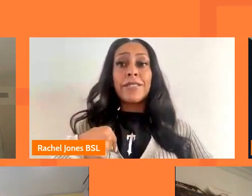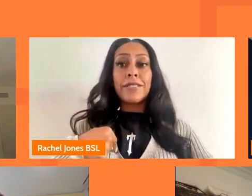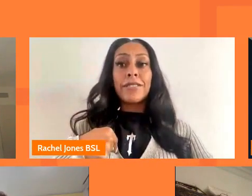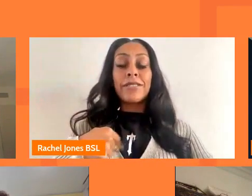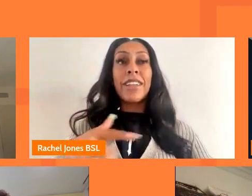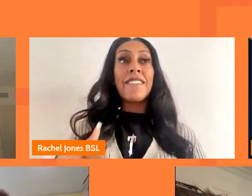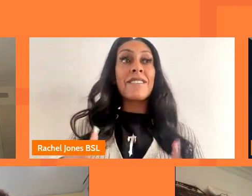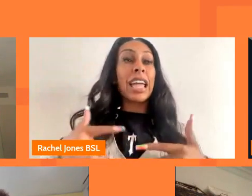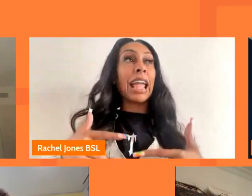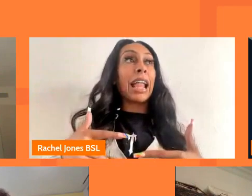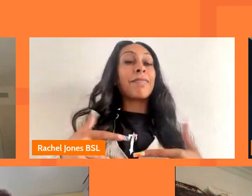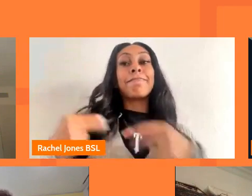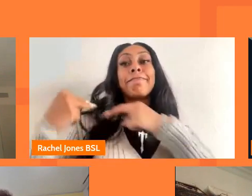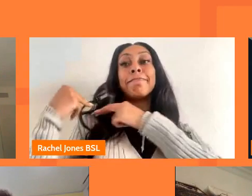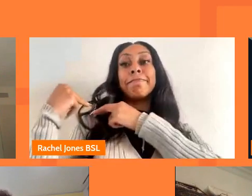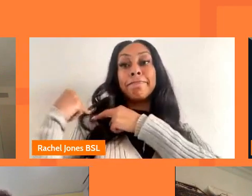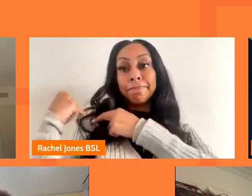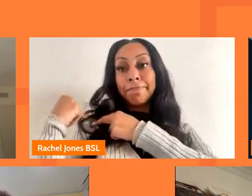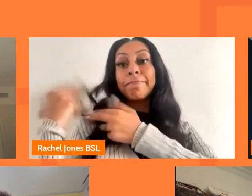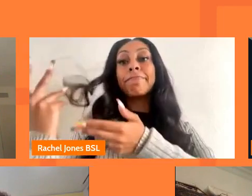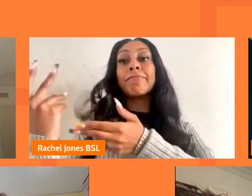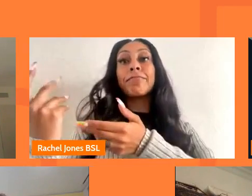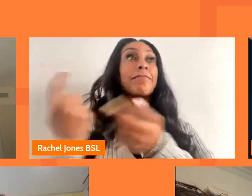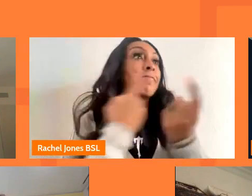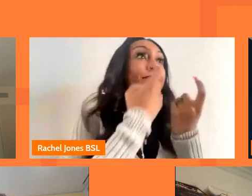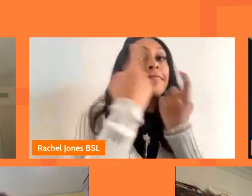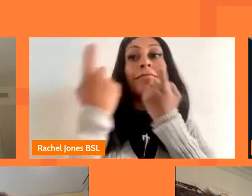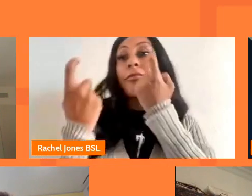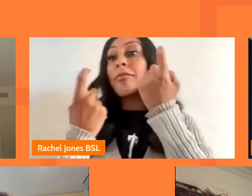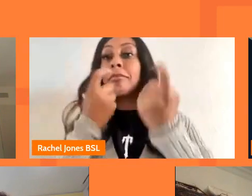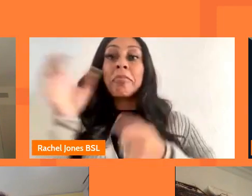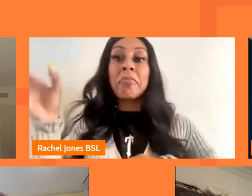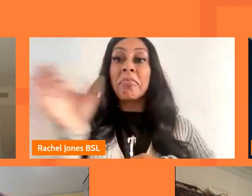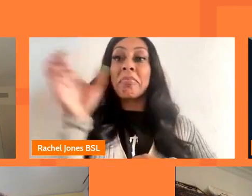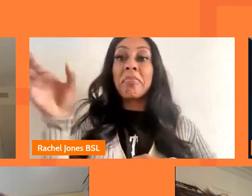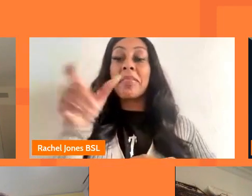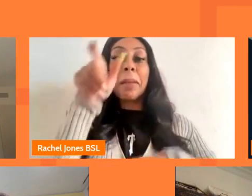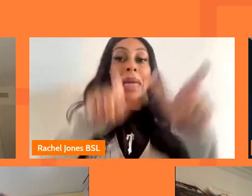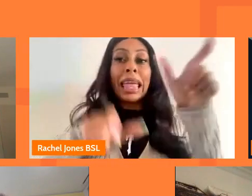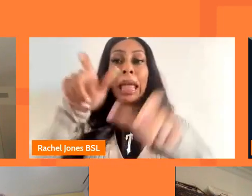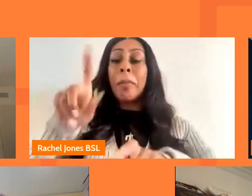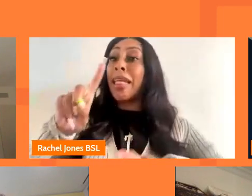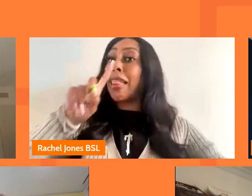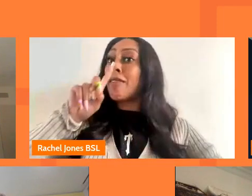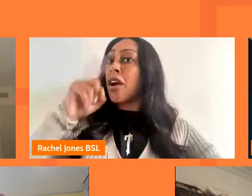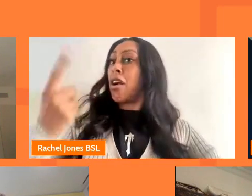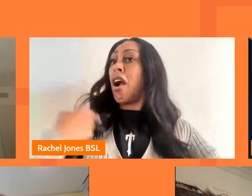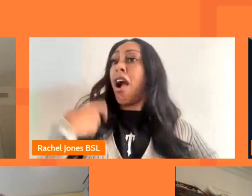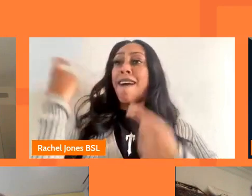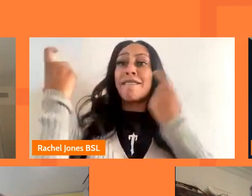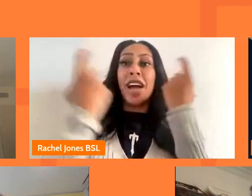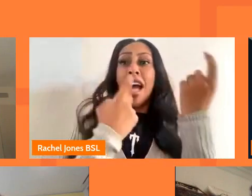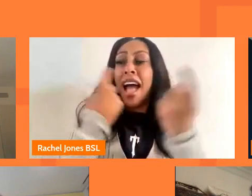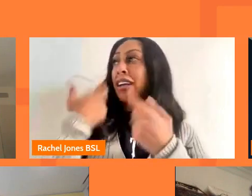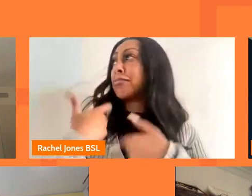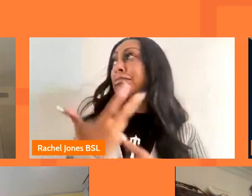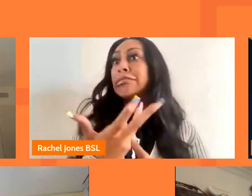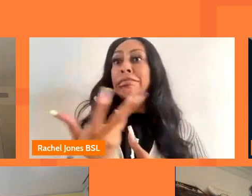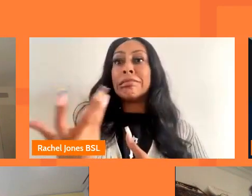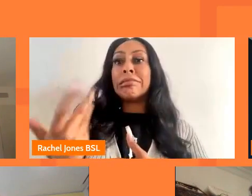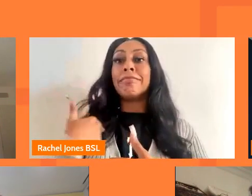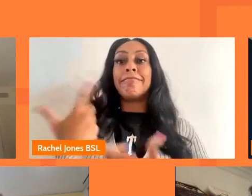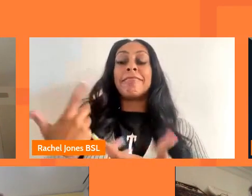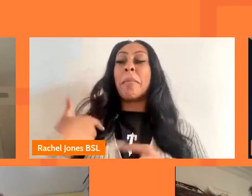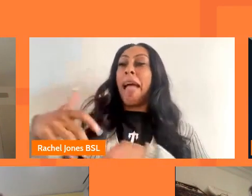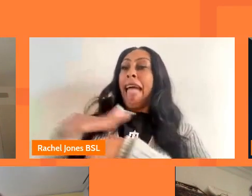on me to work with people to find those and if i can't find them then i feel that um you know i'm i'm that's an